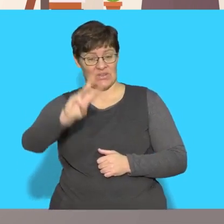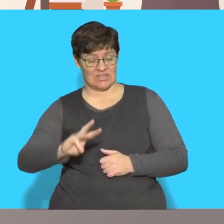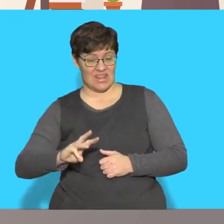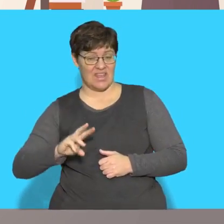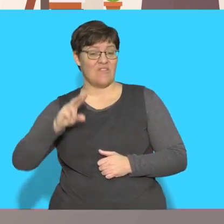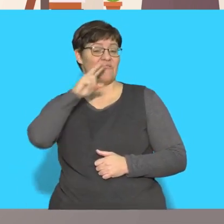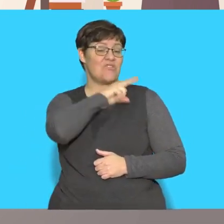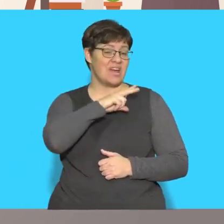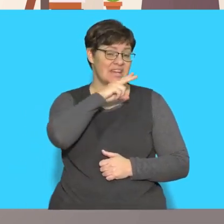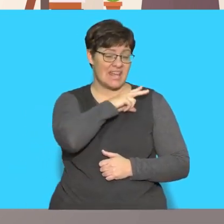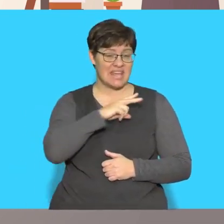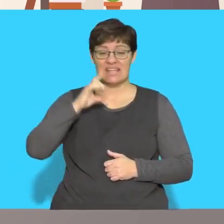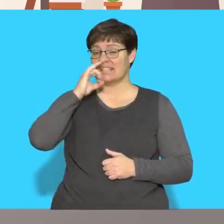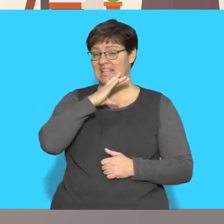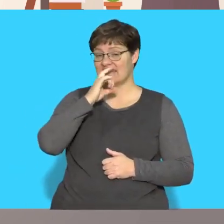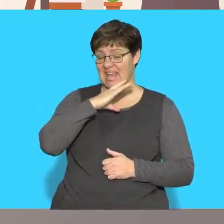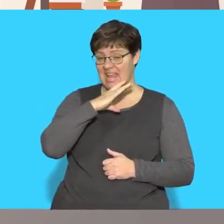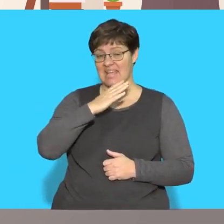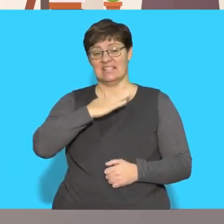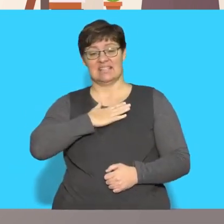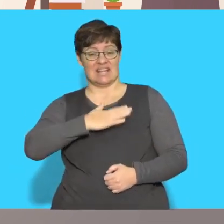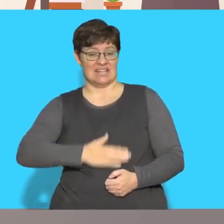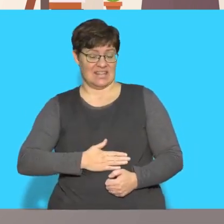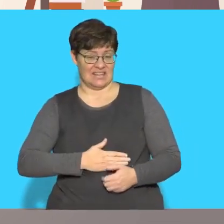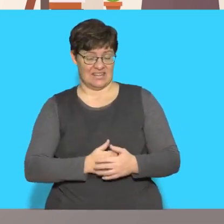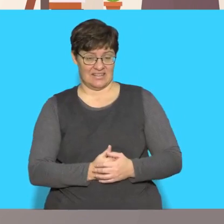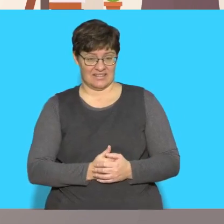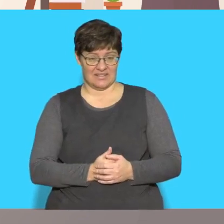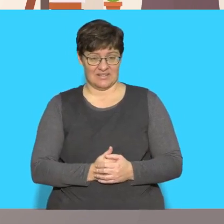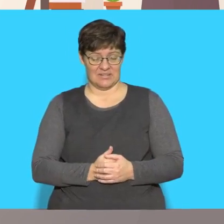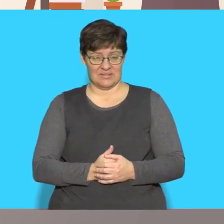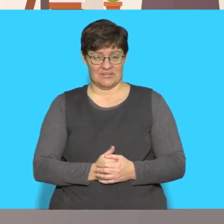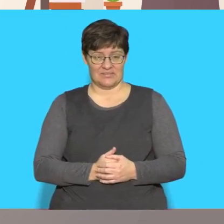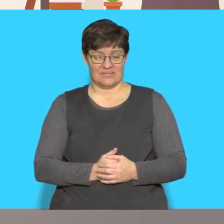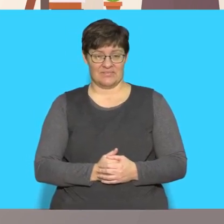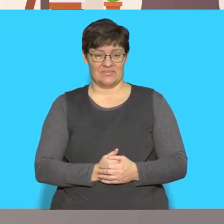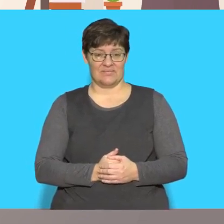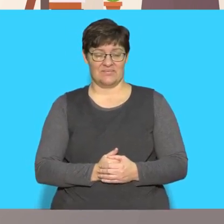Wednesday, Thursday, Friday, Saturday and Sunday.